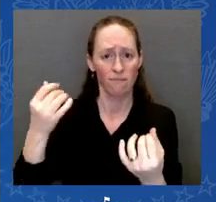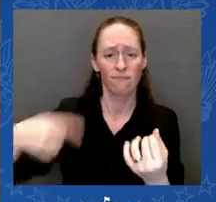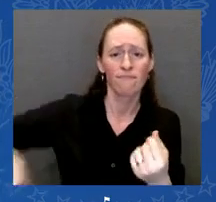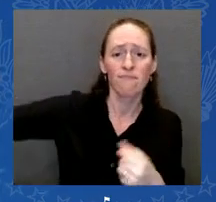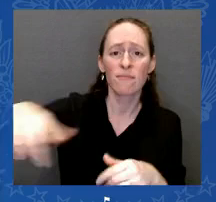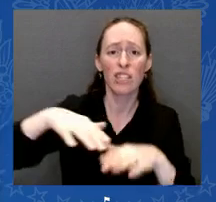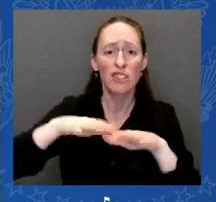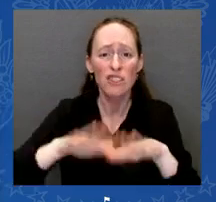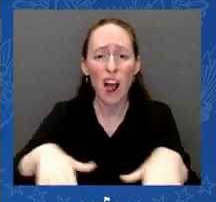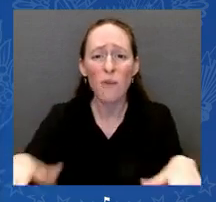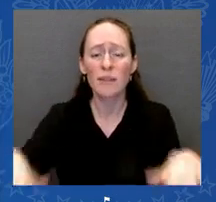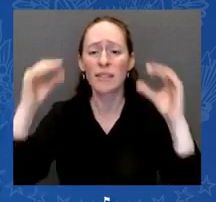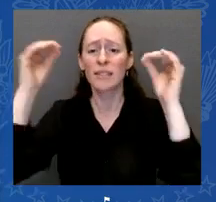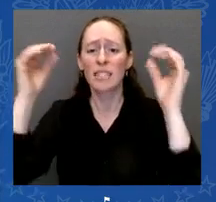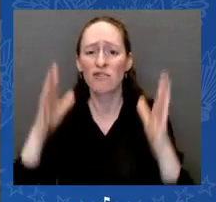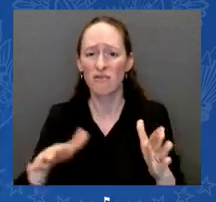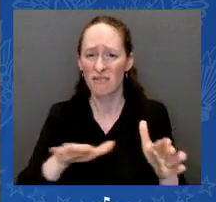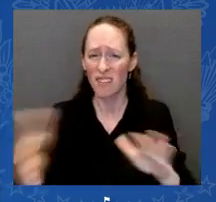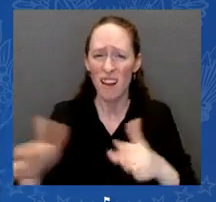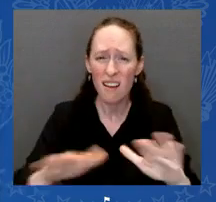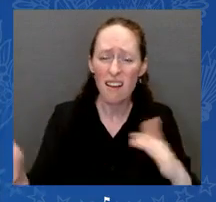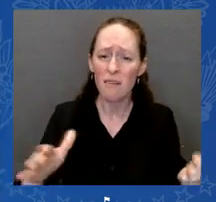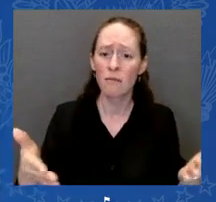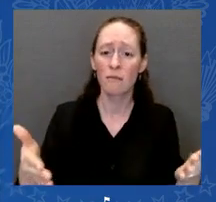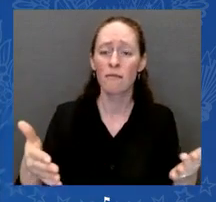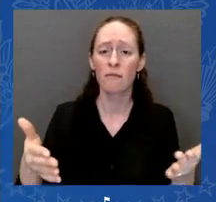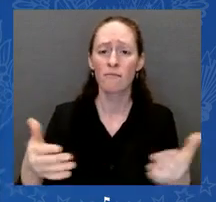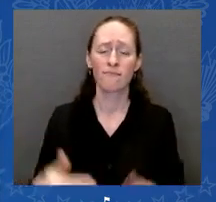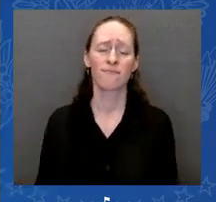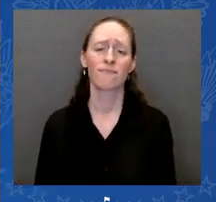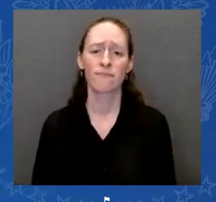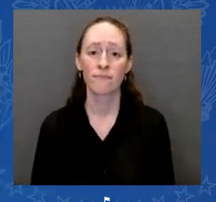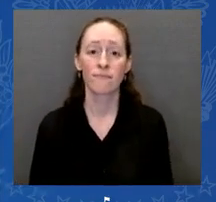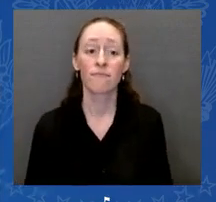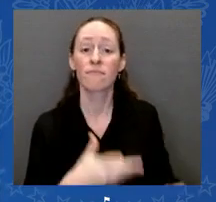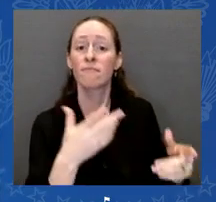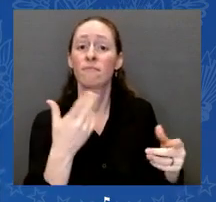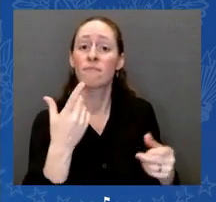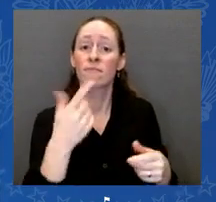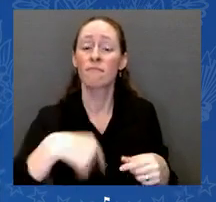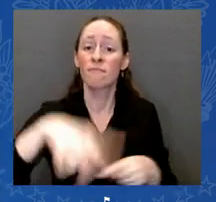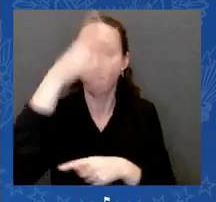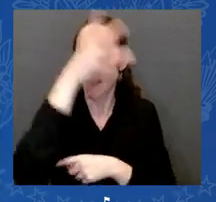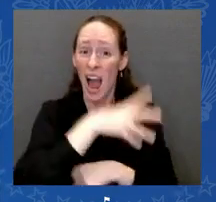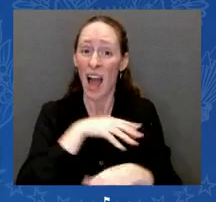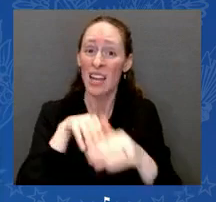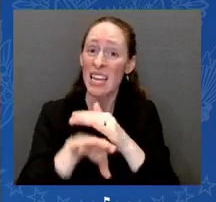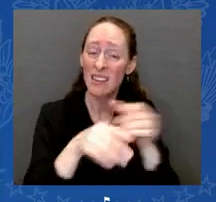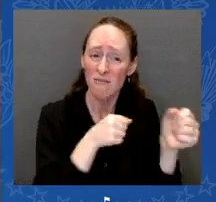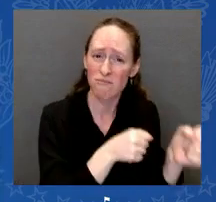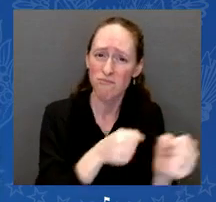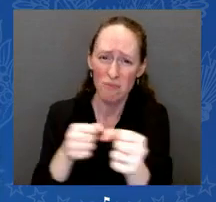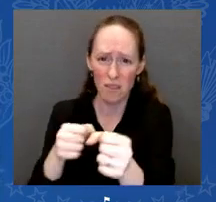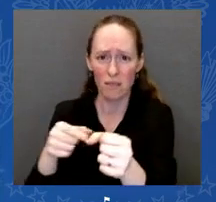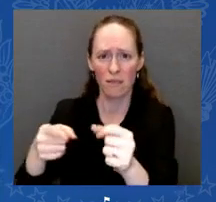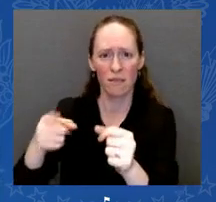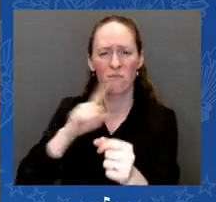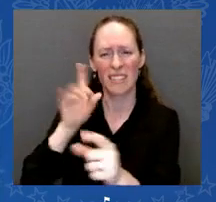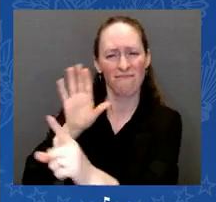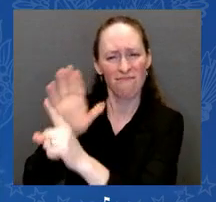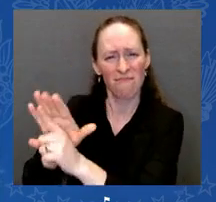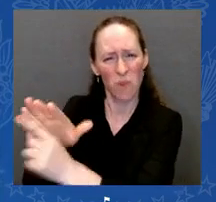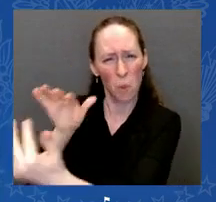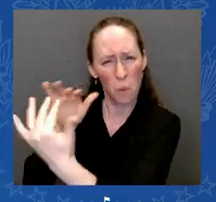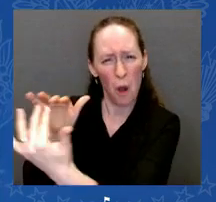Americans have been shot. And more than 400,000 Americans have been killed by guns